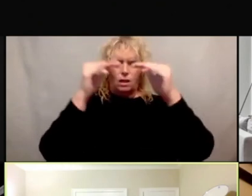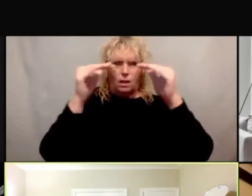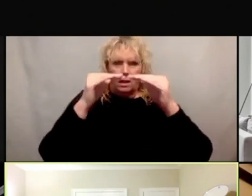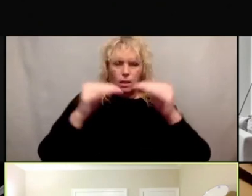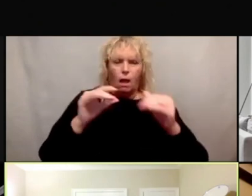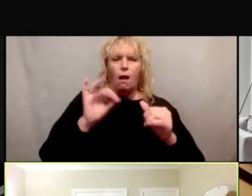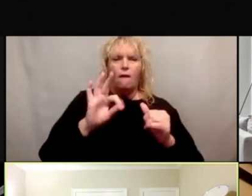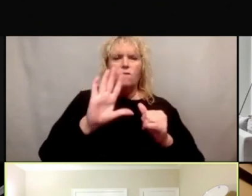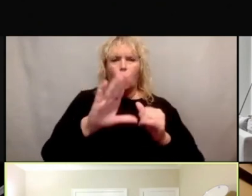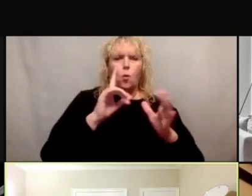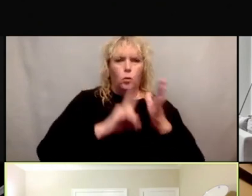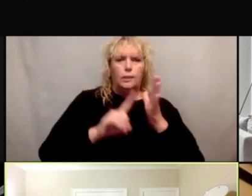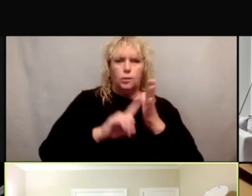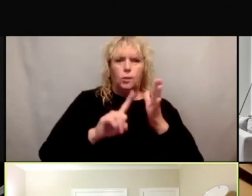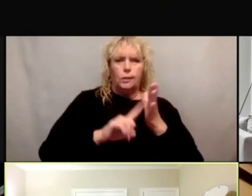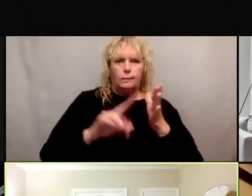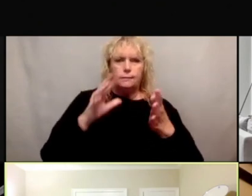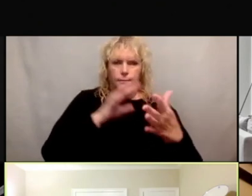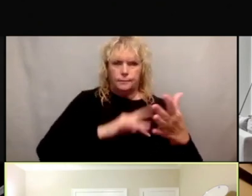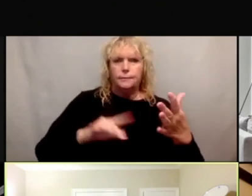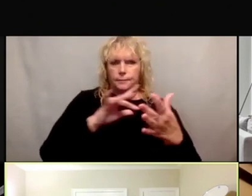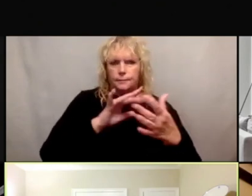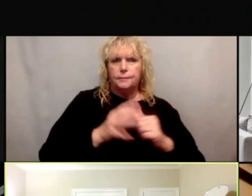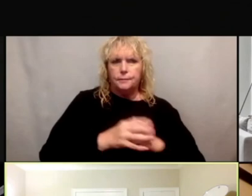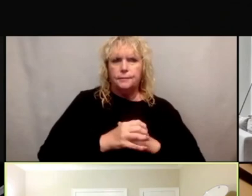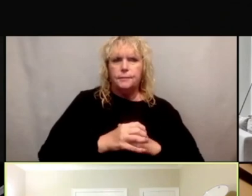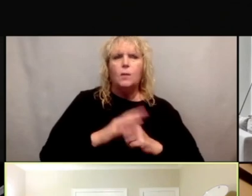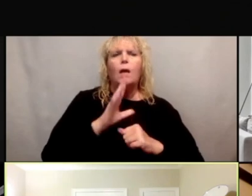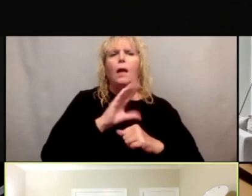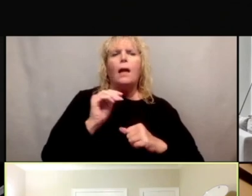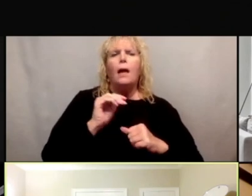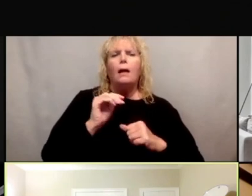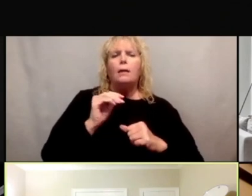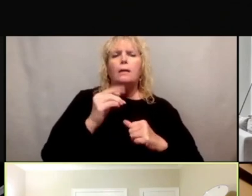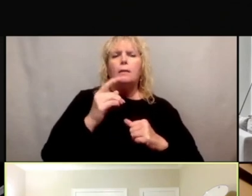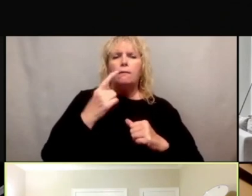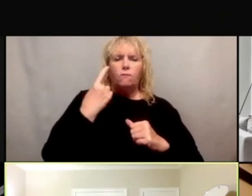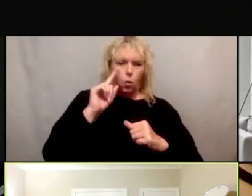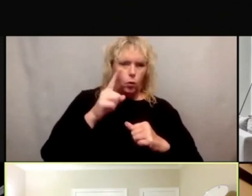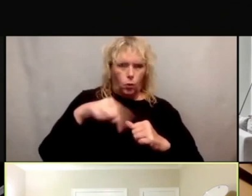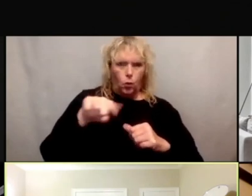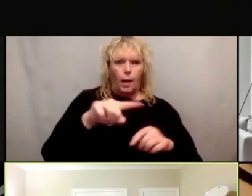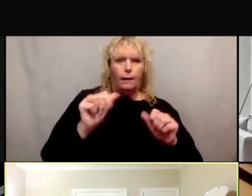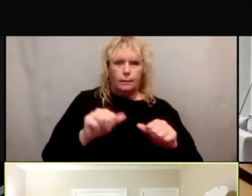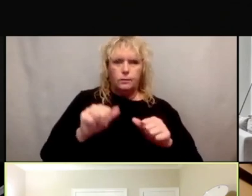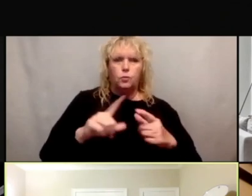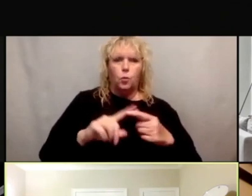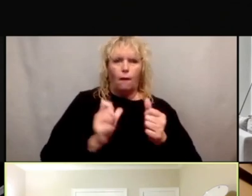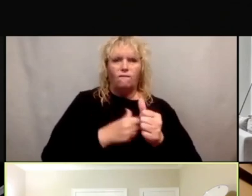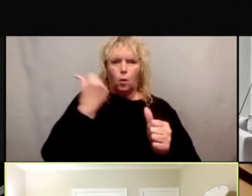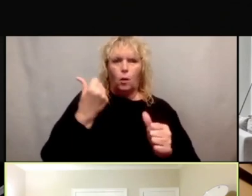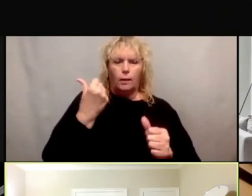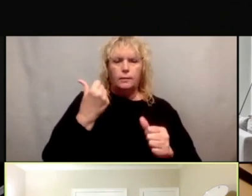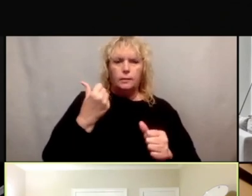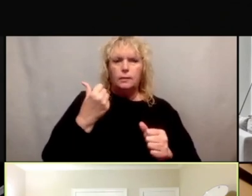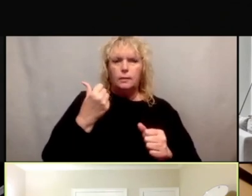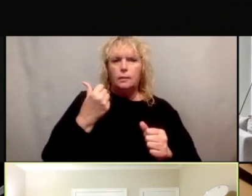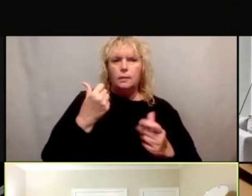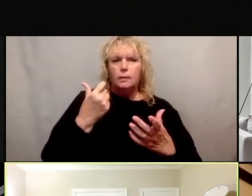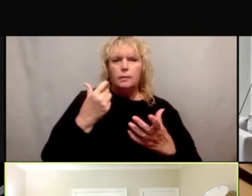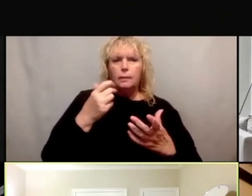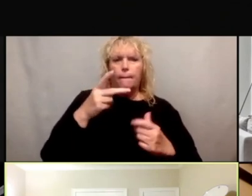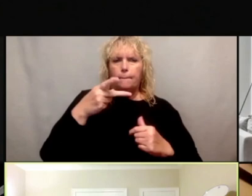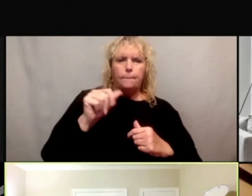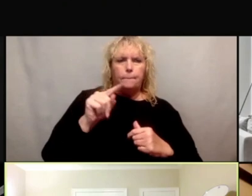approach. It has to be social ecological in order for you to avoid a patchwork set of research